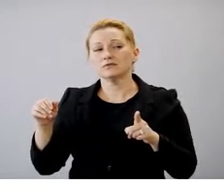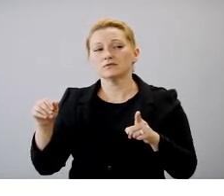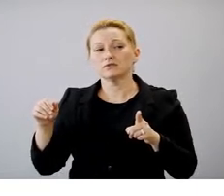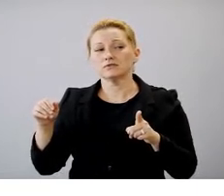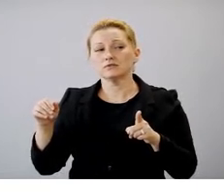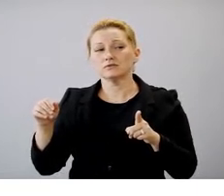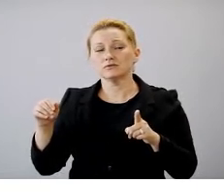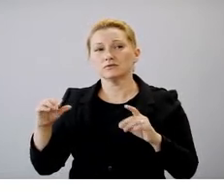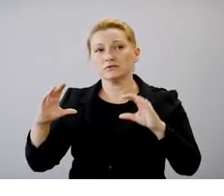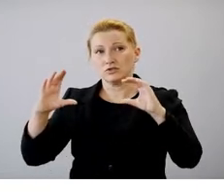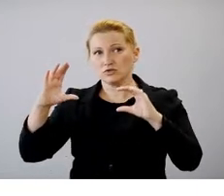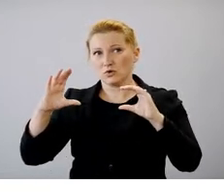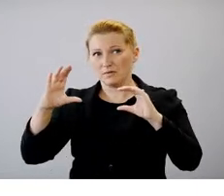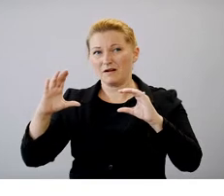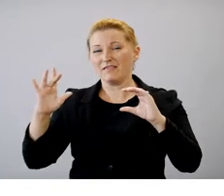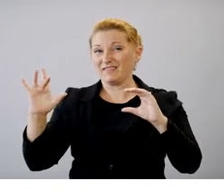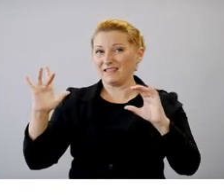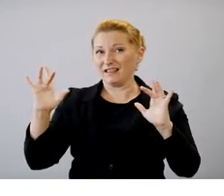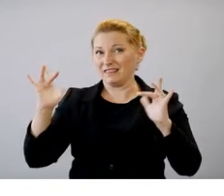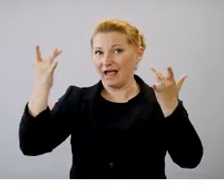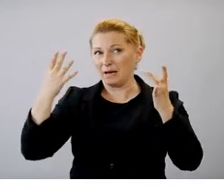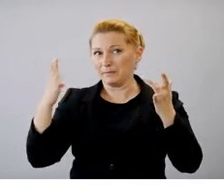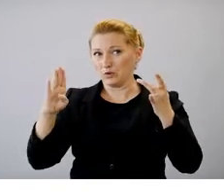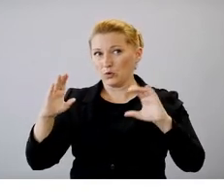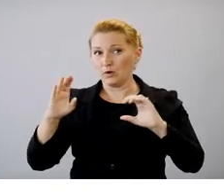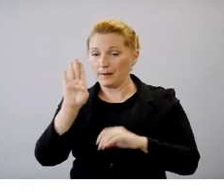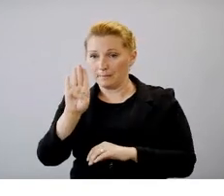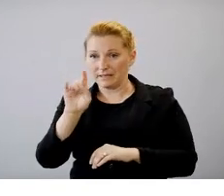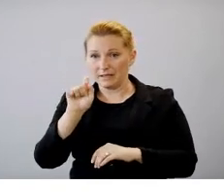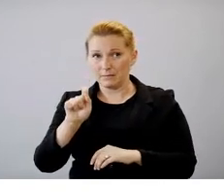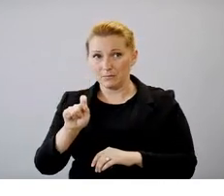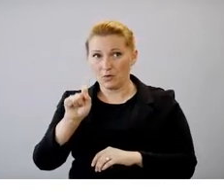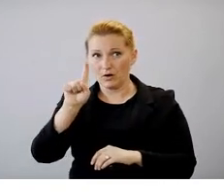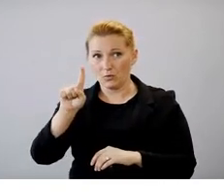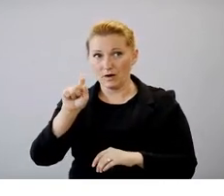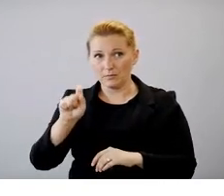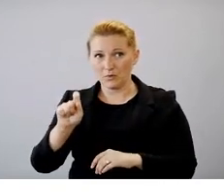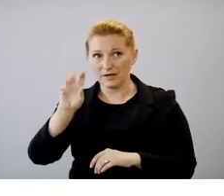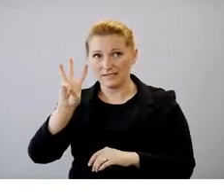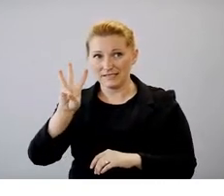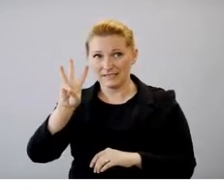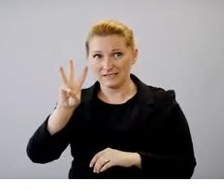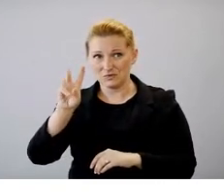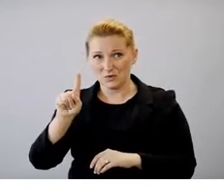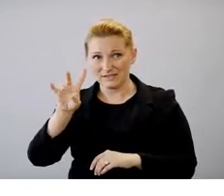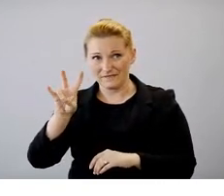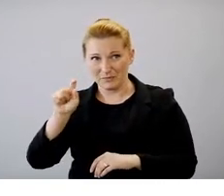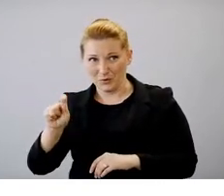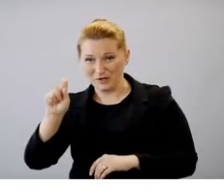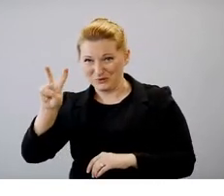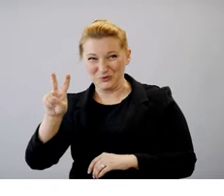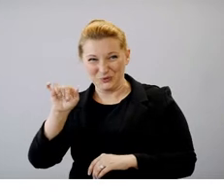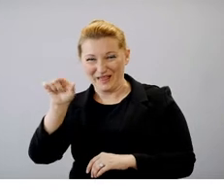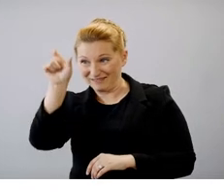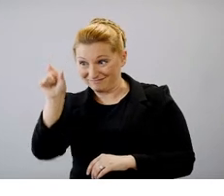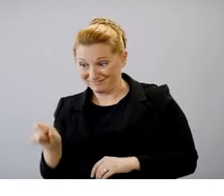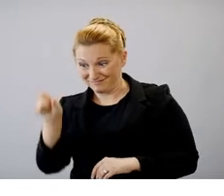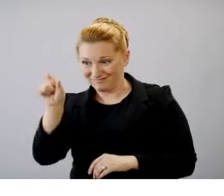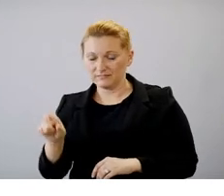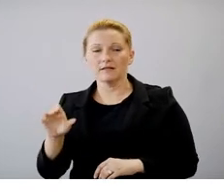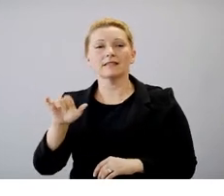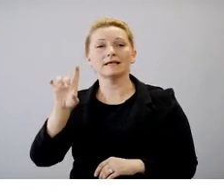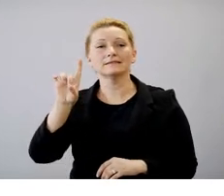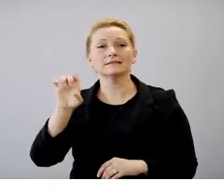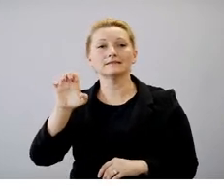can see that that light blue, the B.1.617.2 bar, that is our